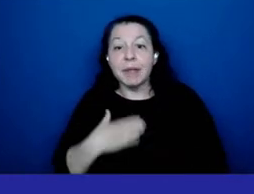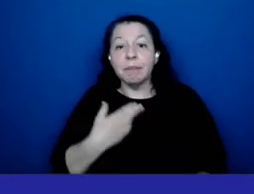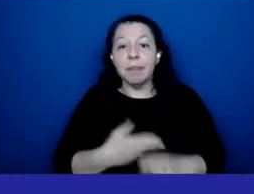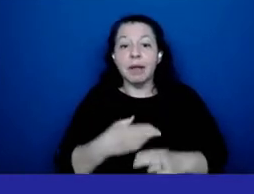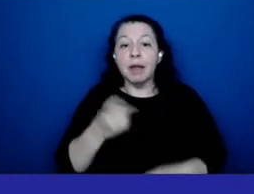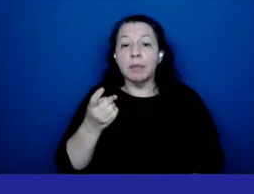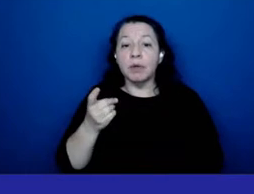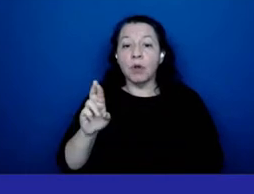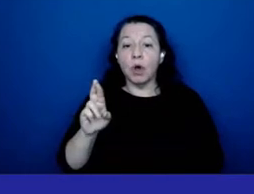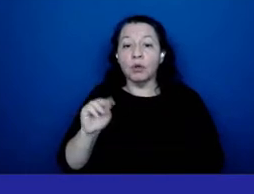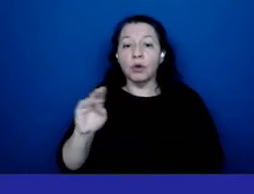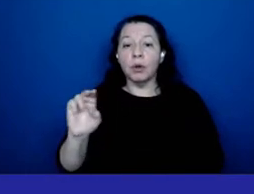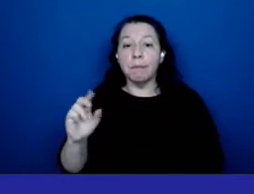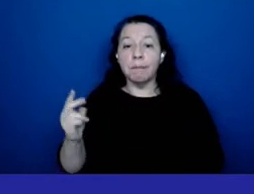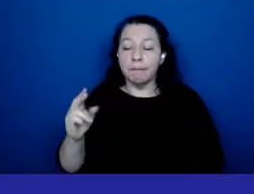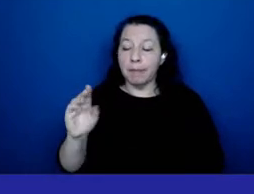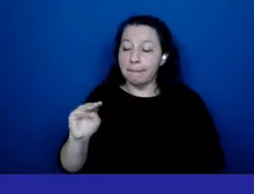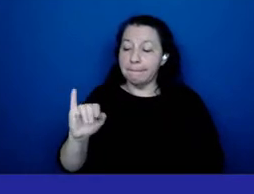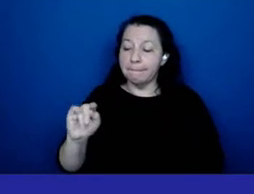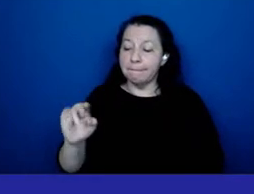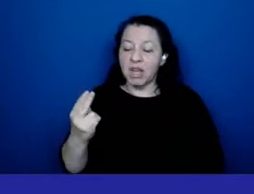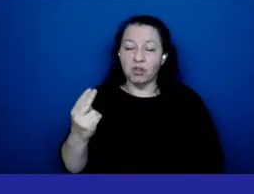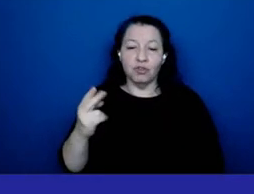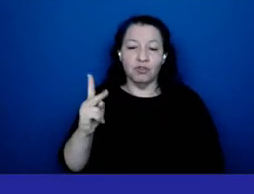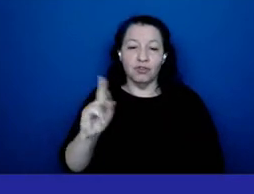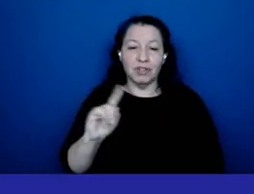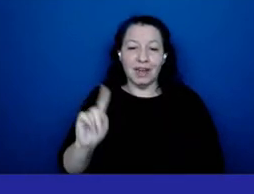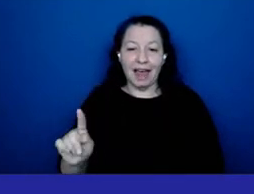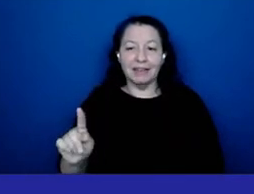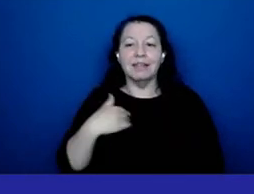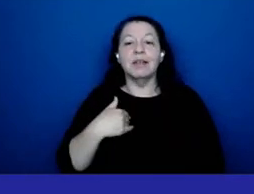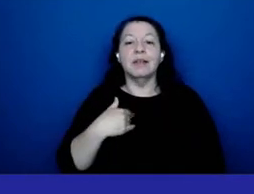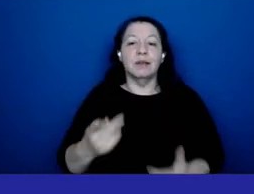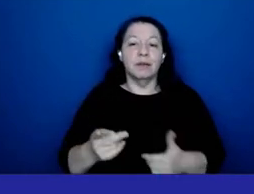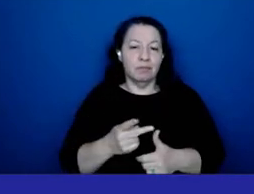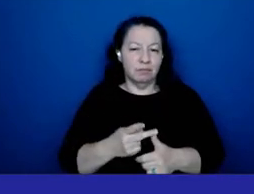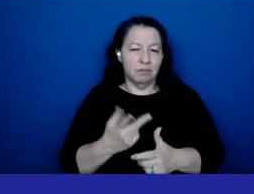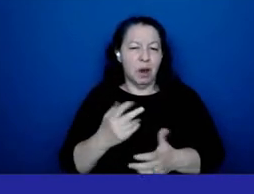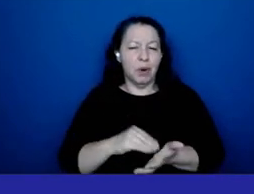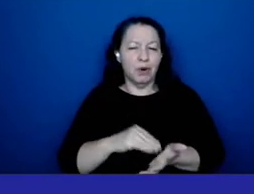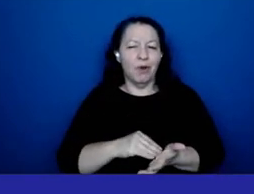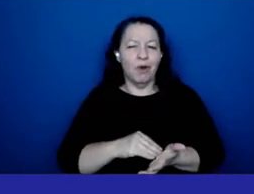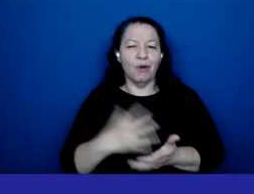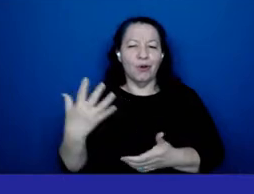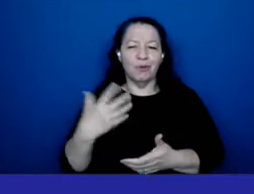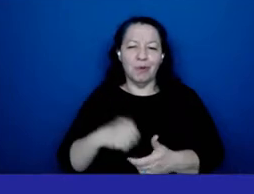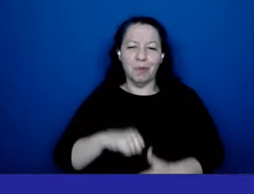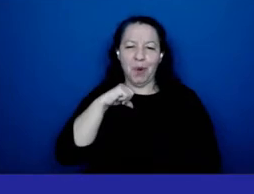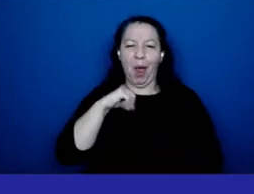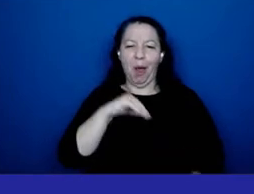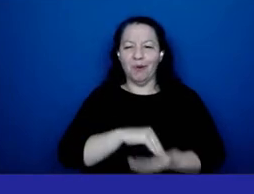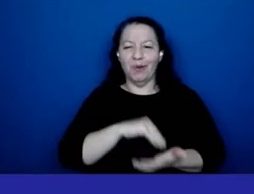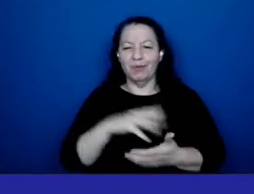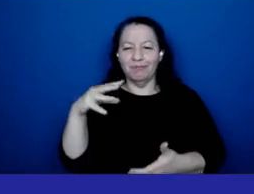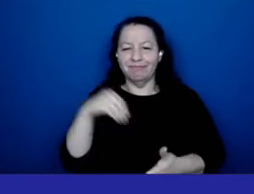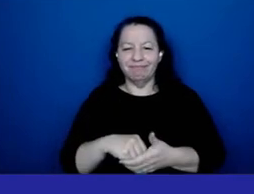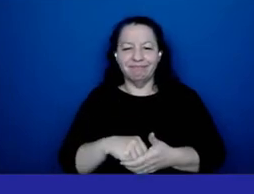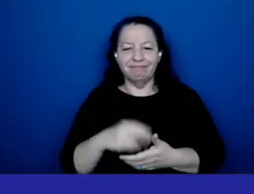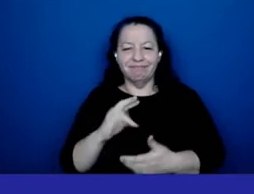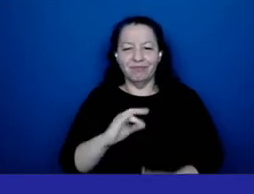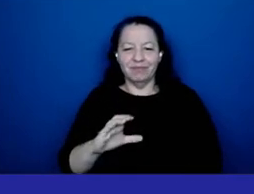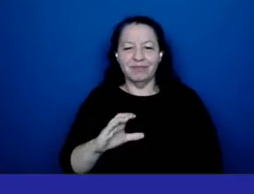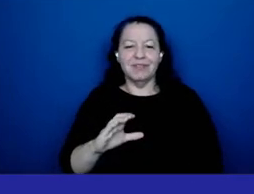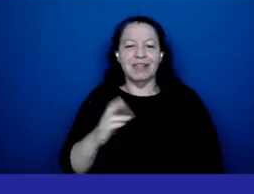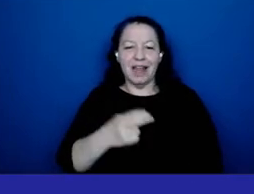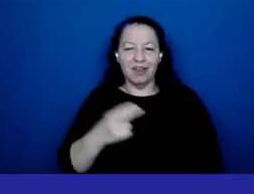dr mitch cats i'm a primary care doctor and the proud president and ceo of new york city health and hospitals this is on my seventh